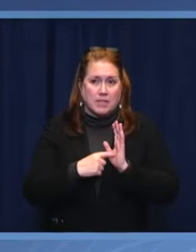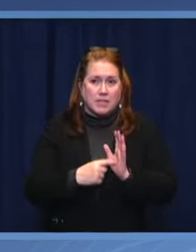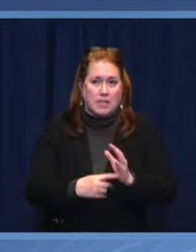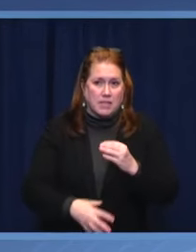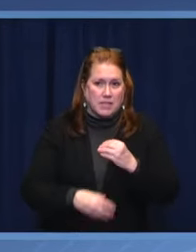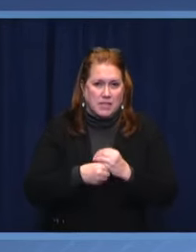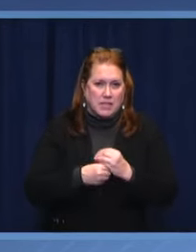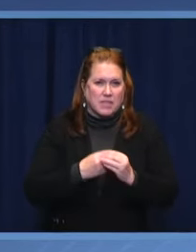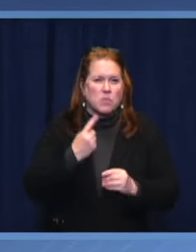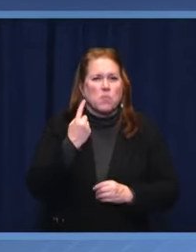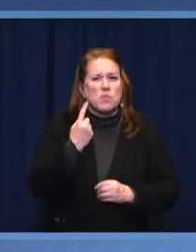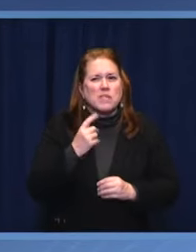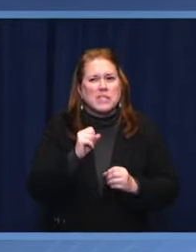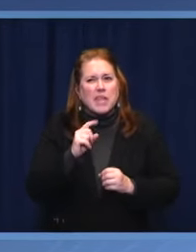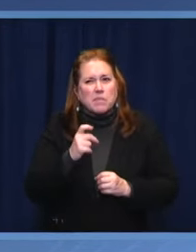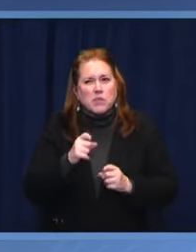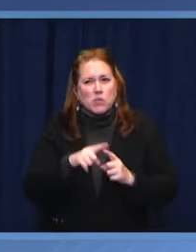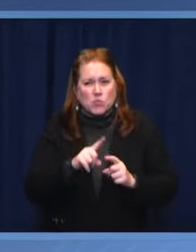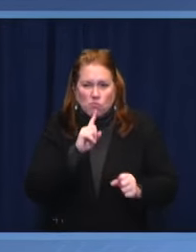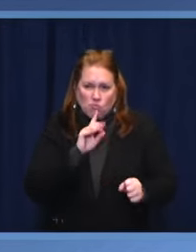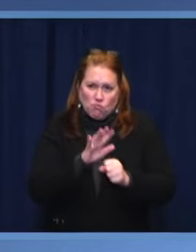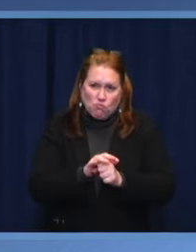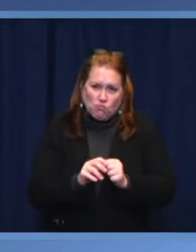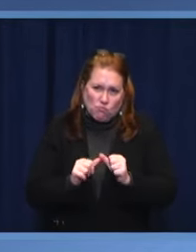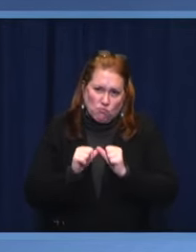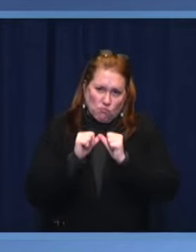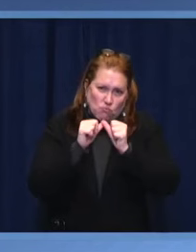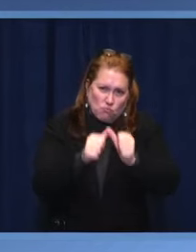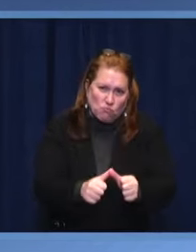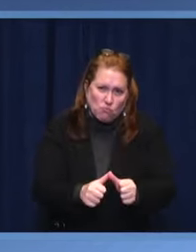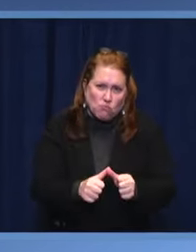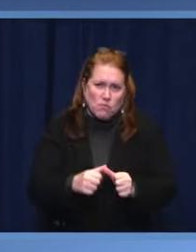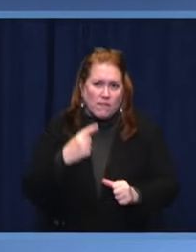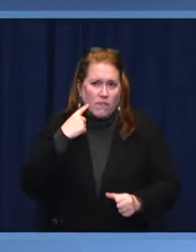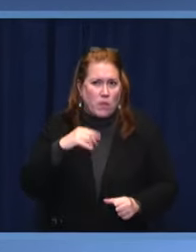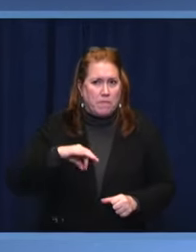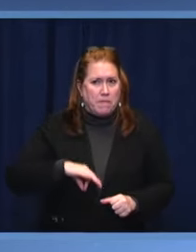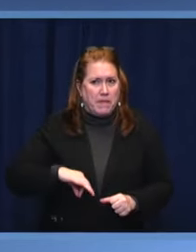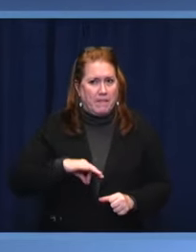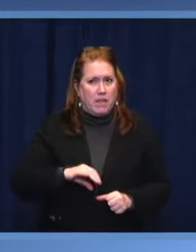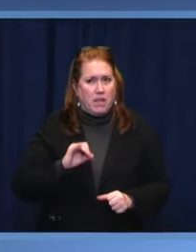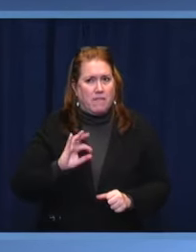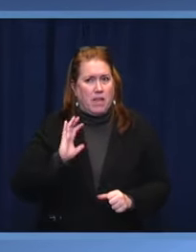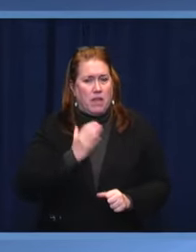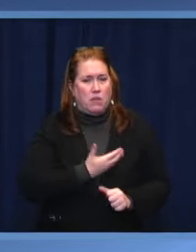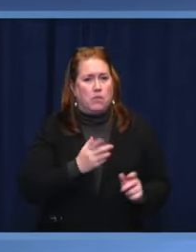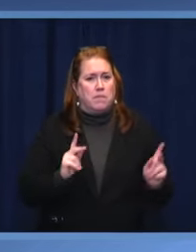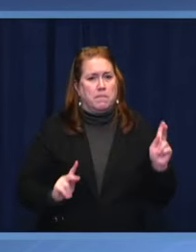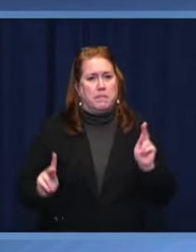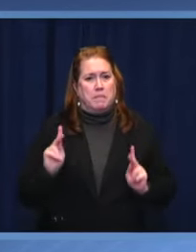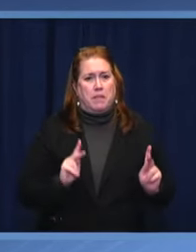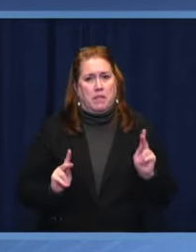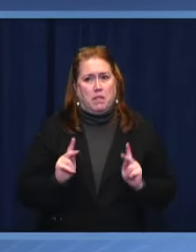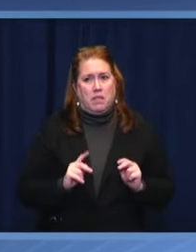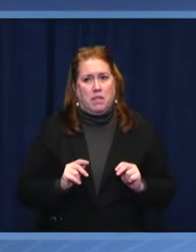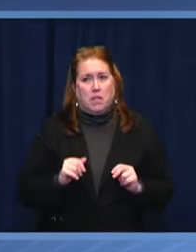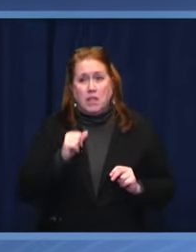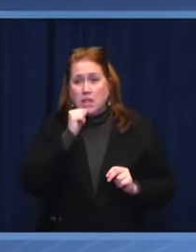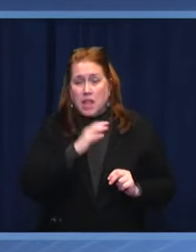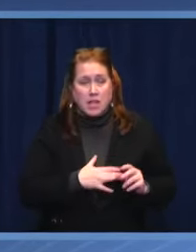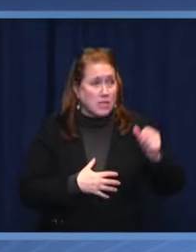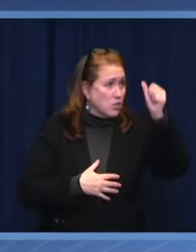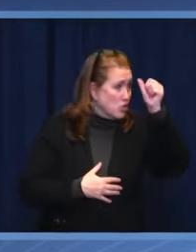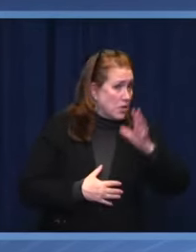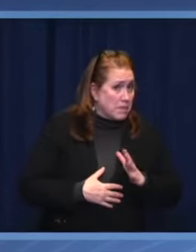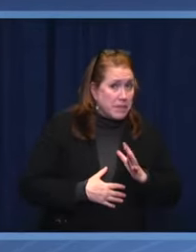continuity of these processes for the benefit of the citizens. Ladies and gentlemen,